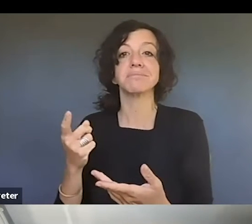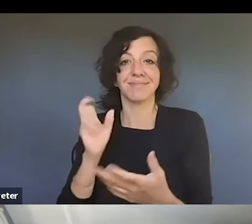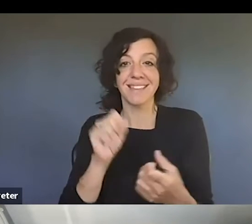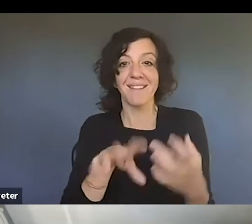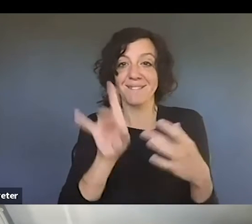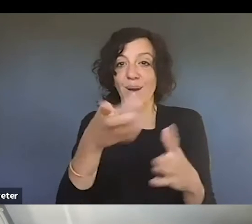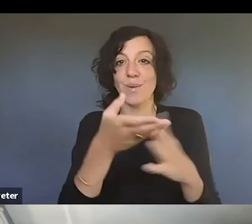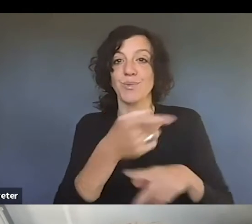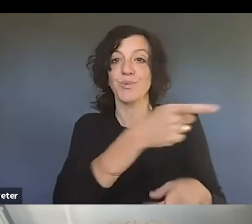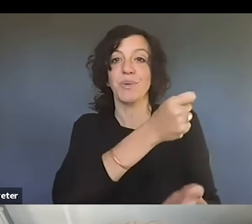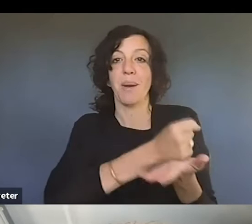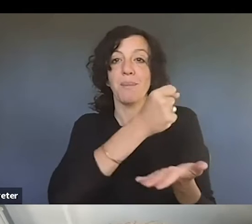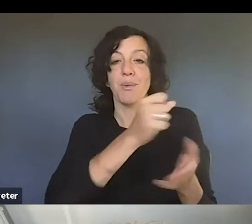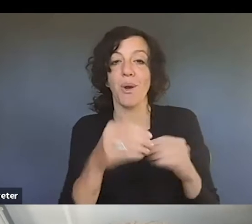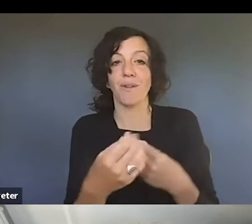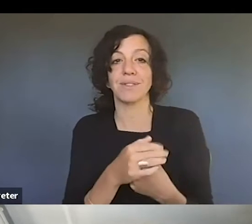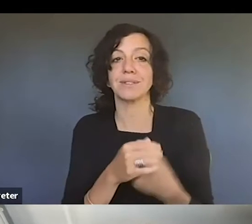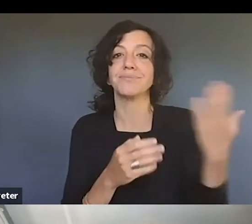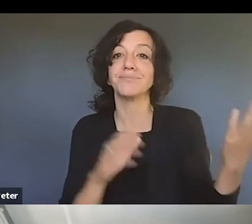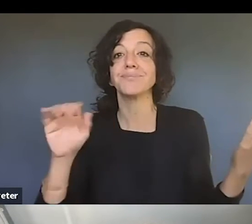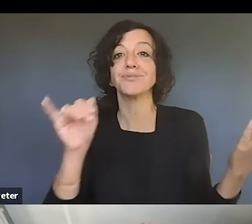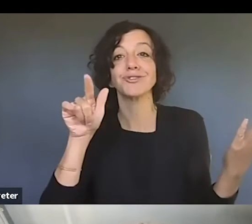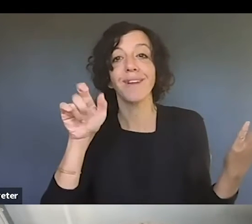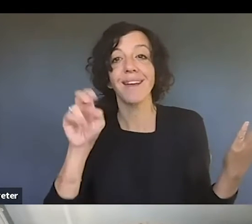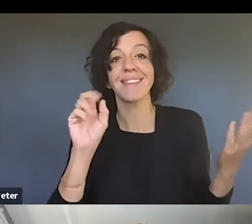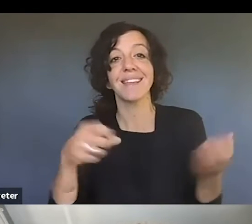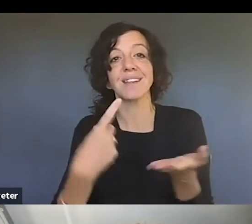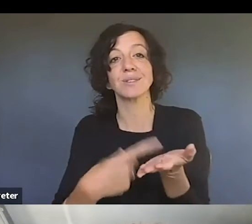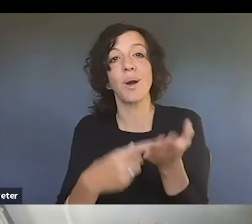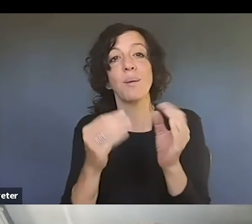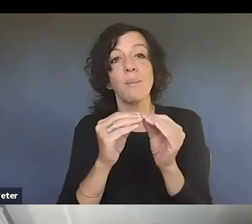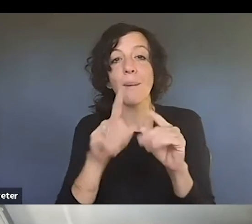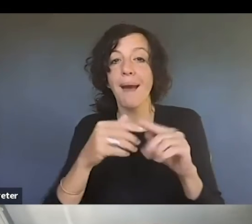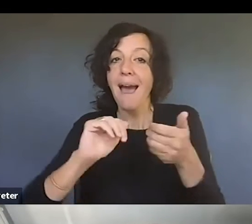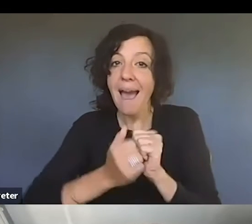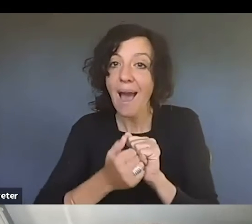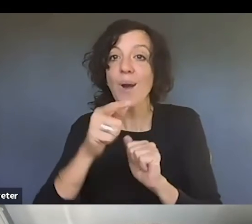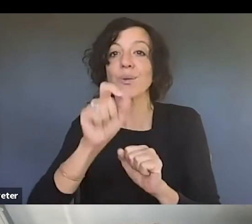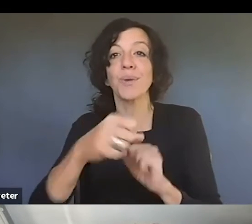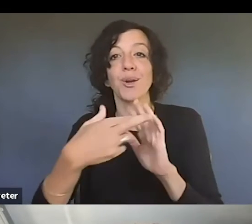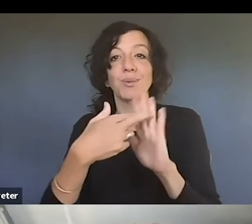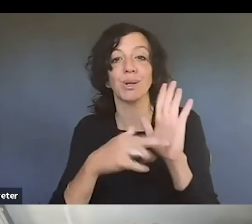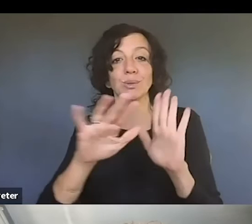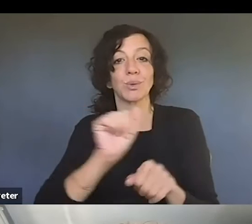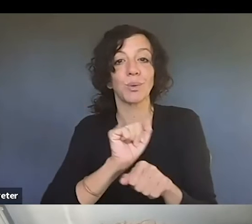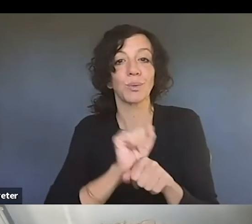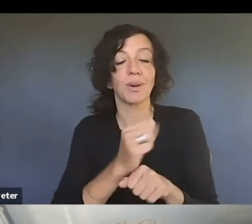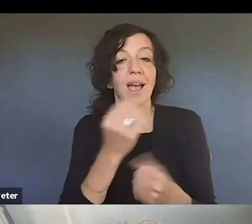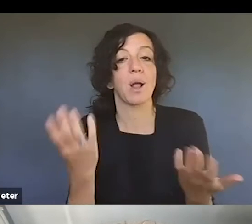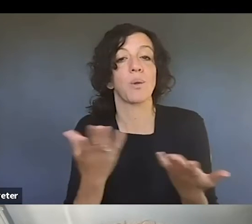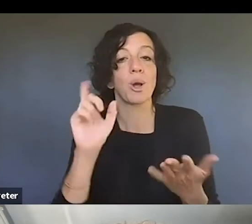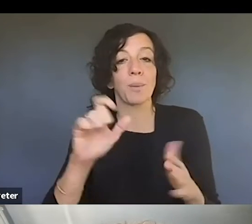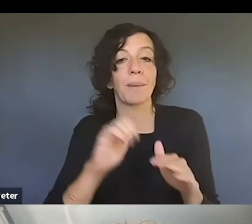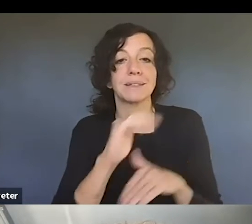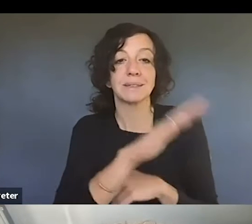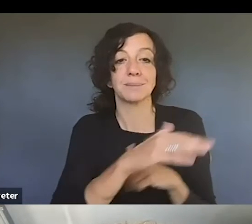a good practice to do. And I'm sure Jalen can tell you, uh, how to go about registering a work and what you have to submit. If you're a visual